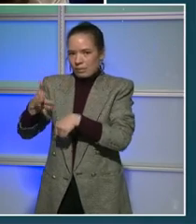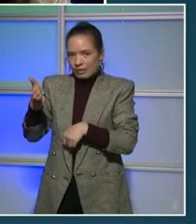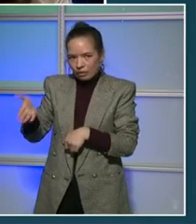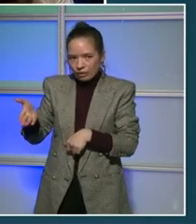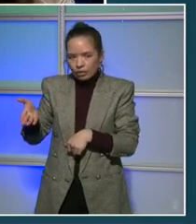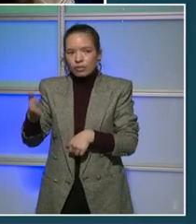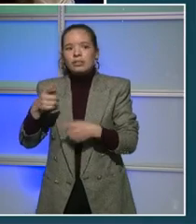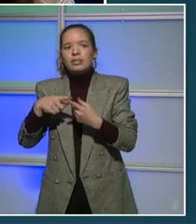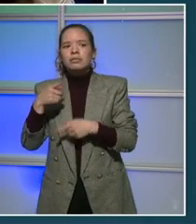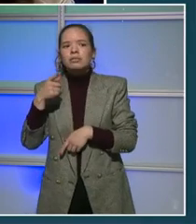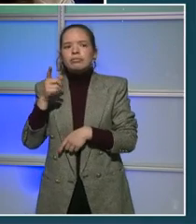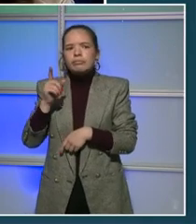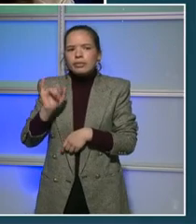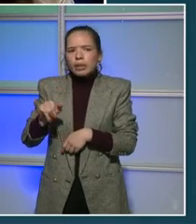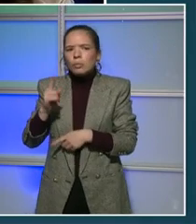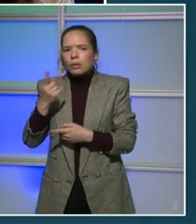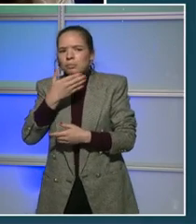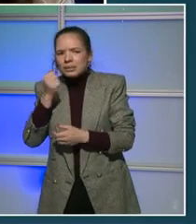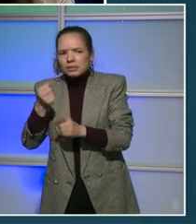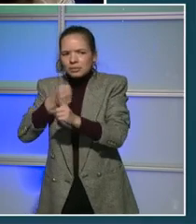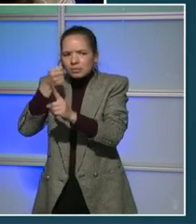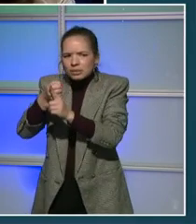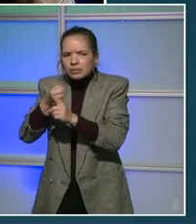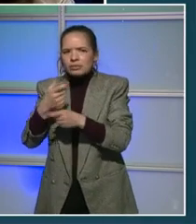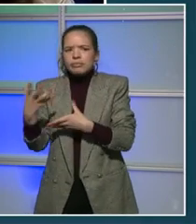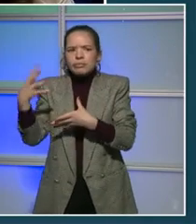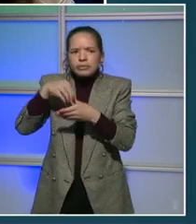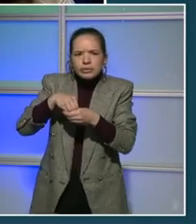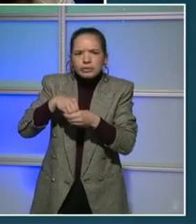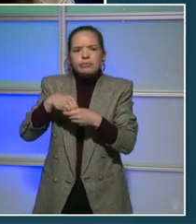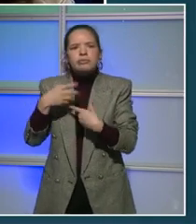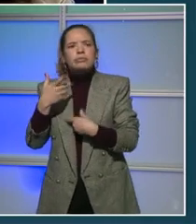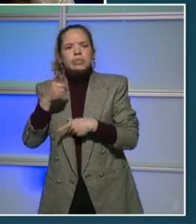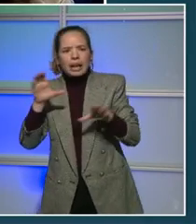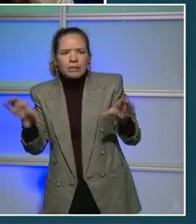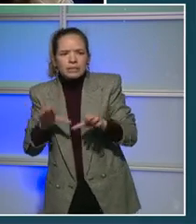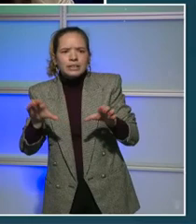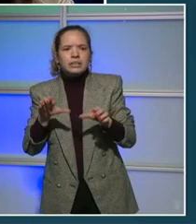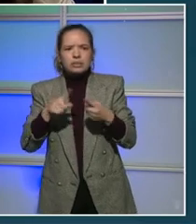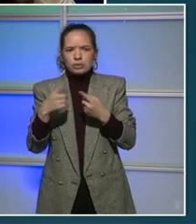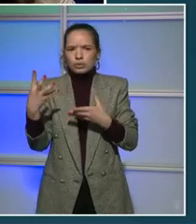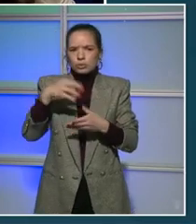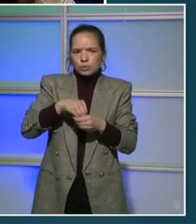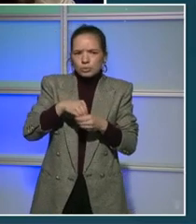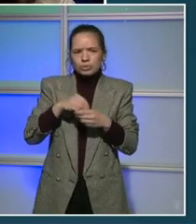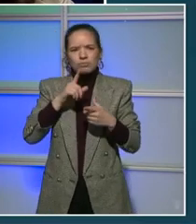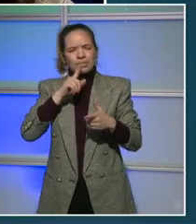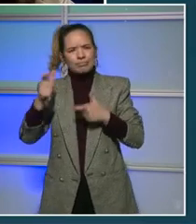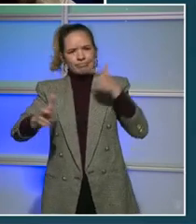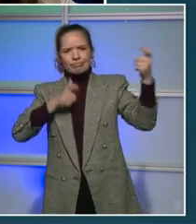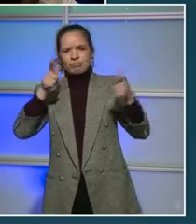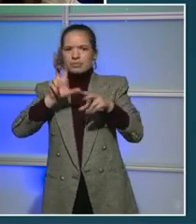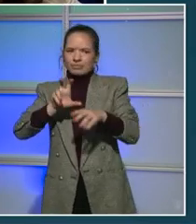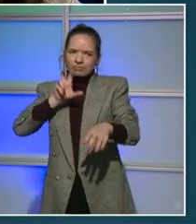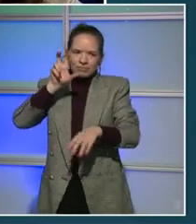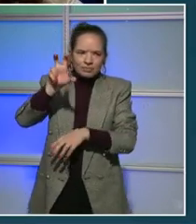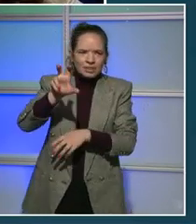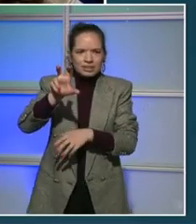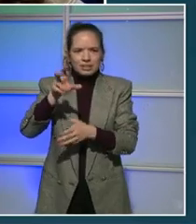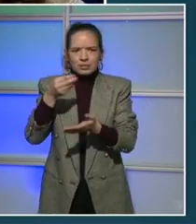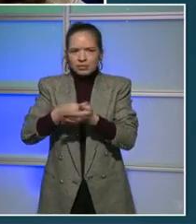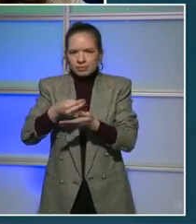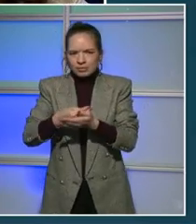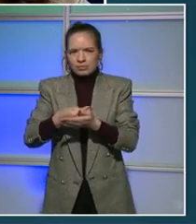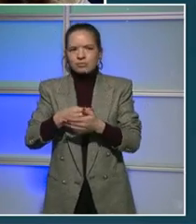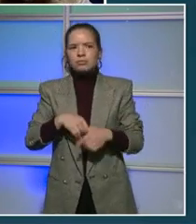where we have engaged in a number of activities, including a tremendous investment in free associates and bachelor's degrees in